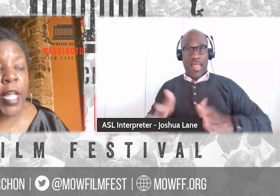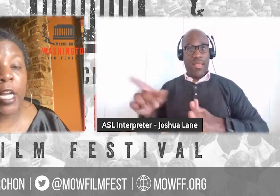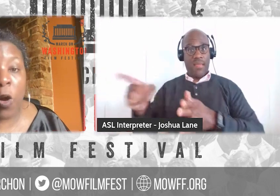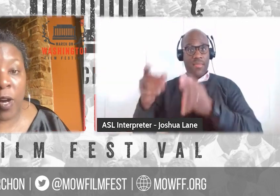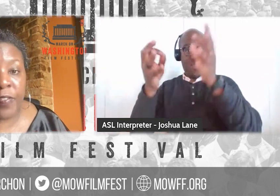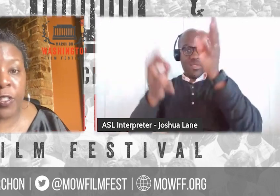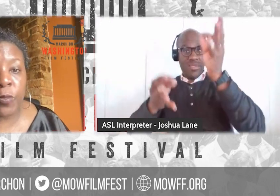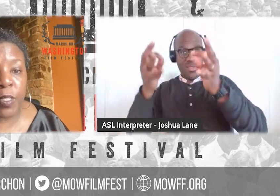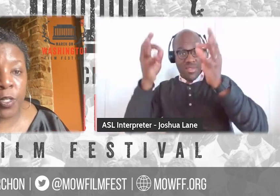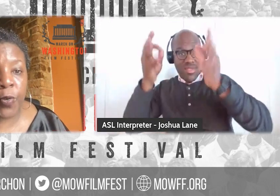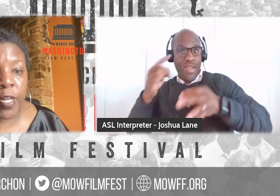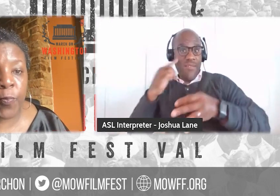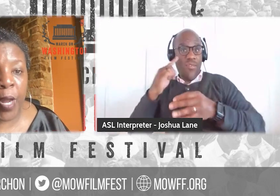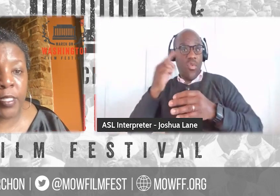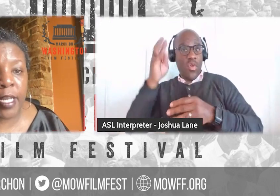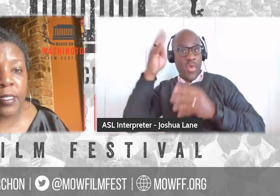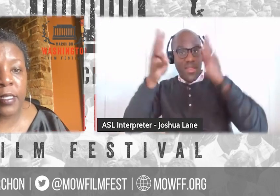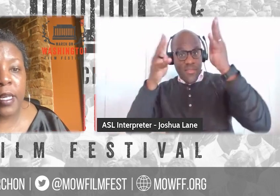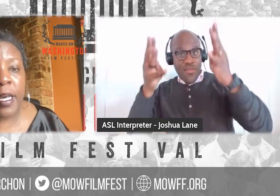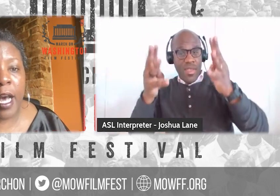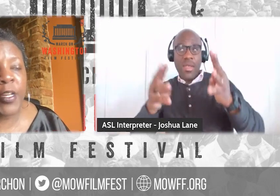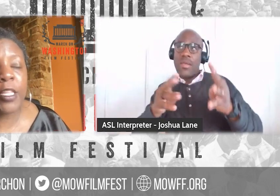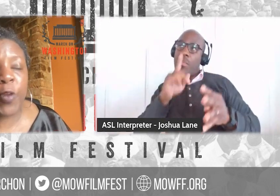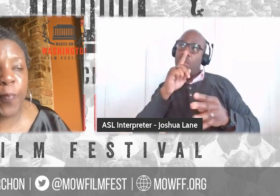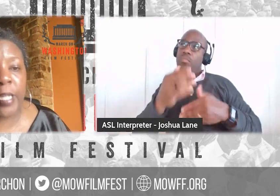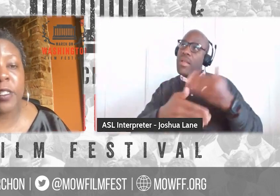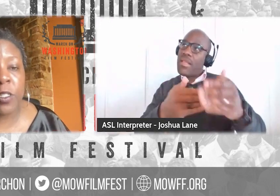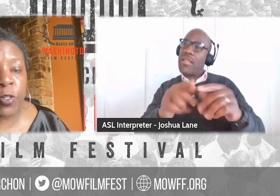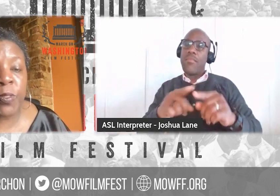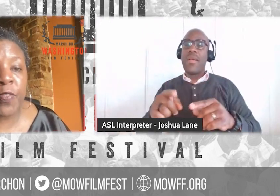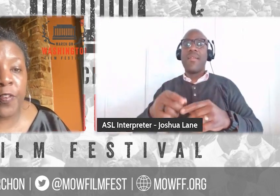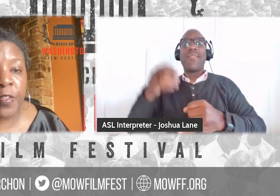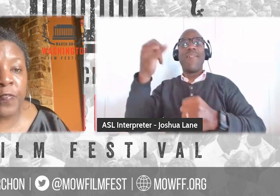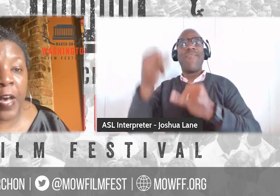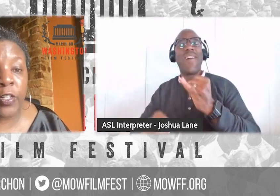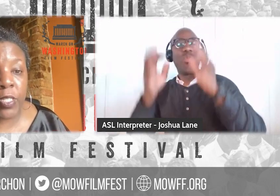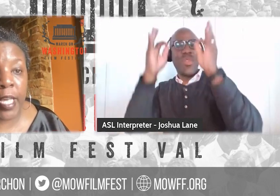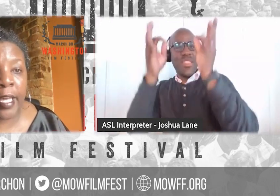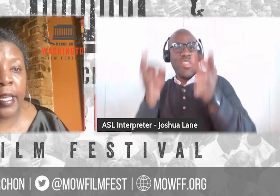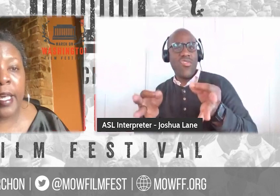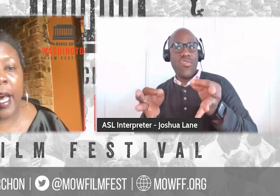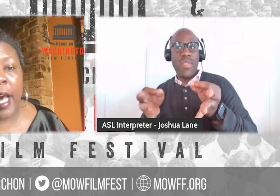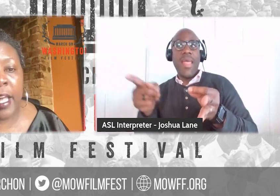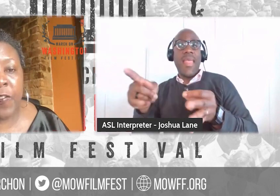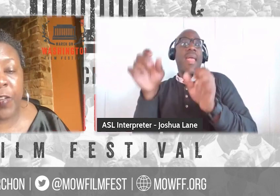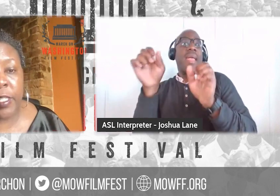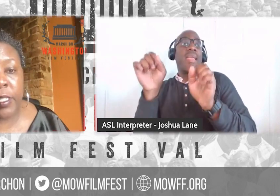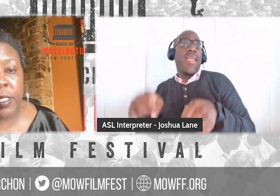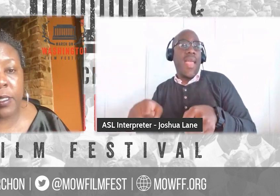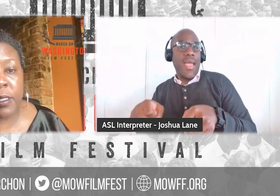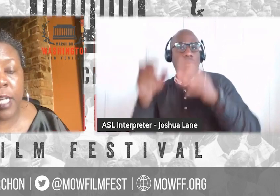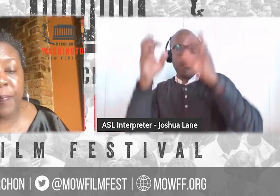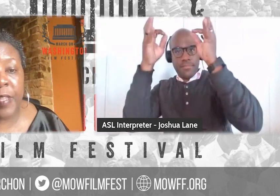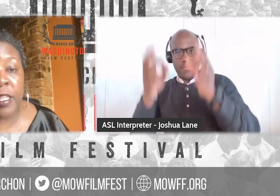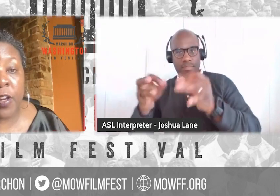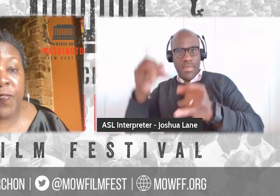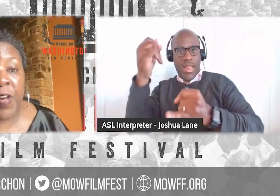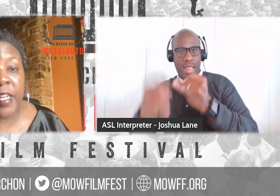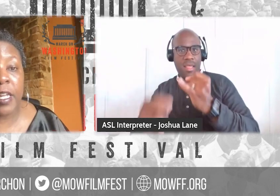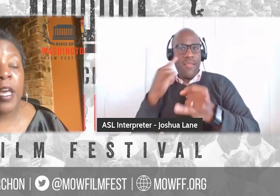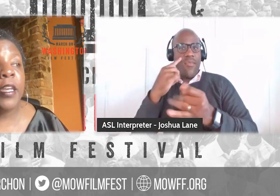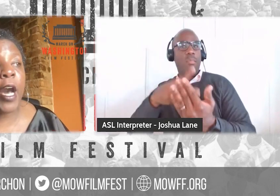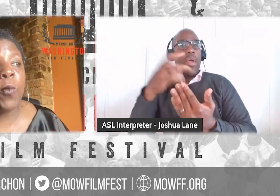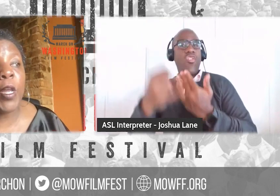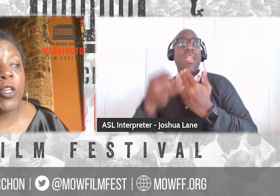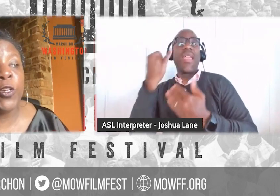let go of in terms of the creative process. Not the creative process, in terms of the final say, if it's something that they're